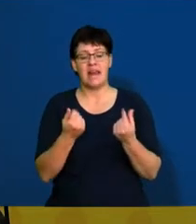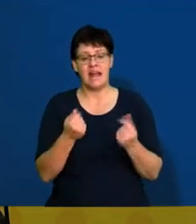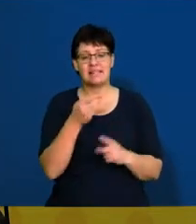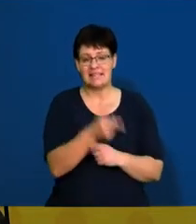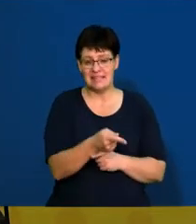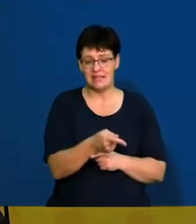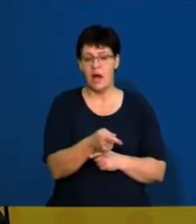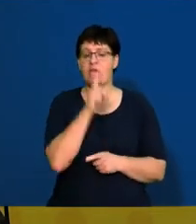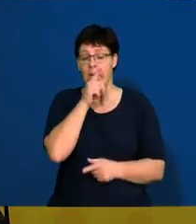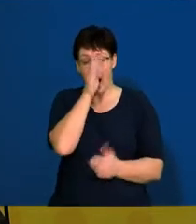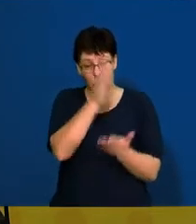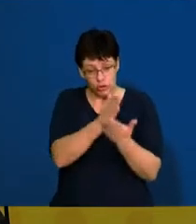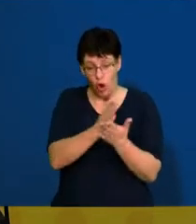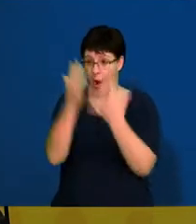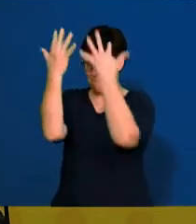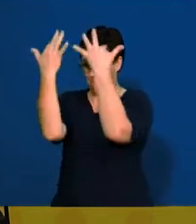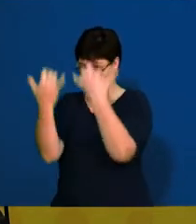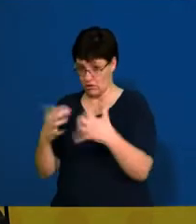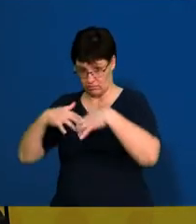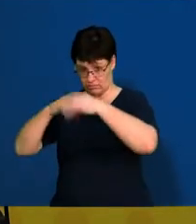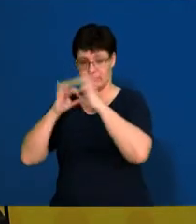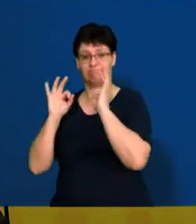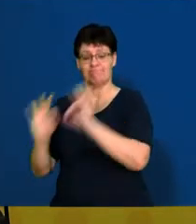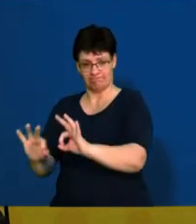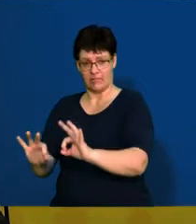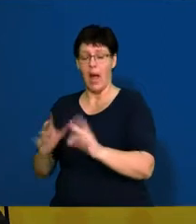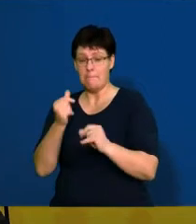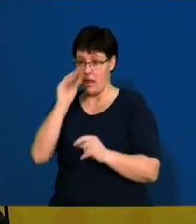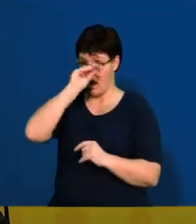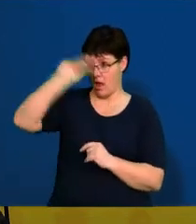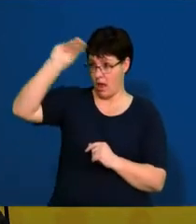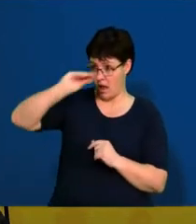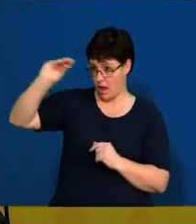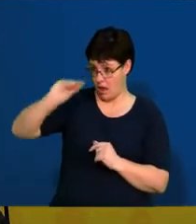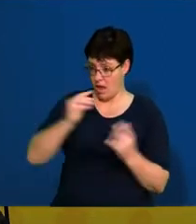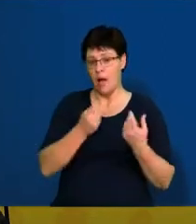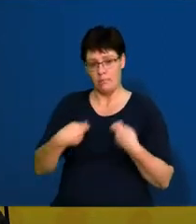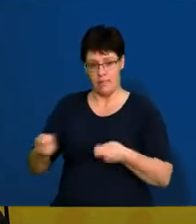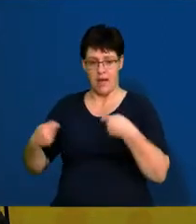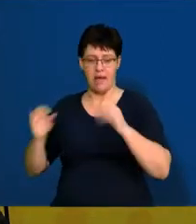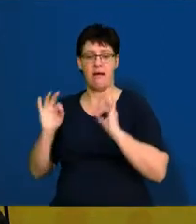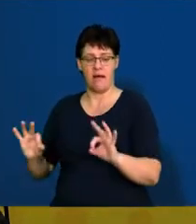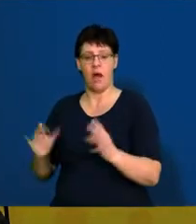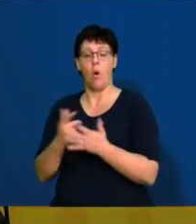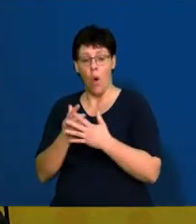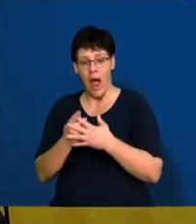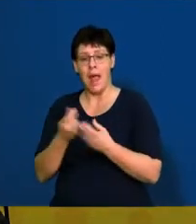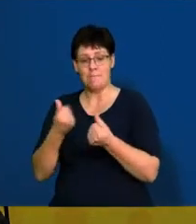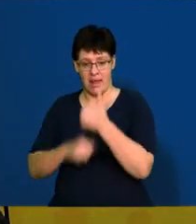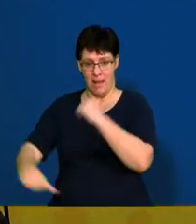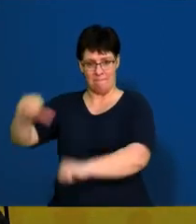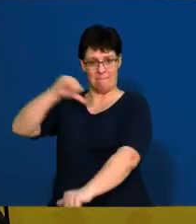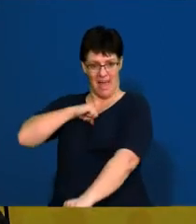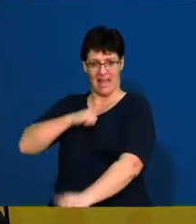finance, they'll be making sure that they draw up the correct budgets and they're spending their money in the correct places that are going to generate the business